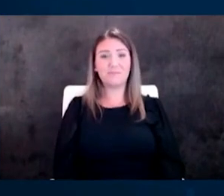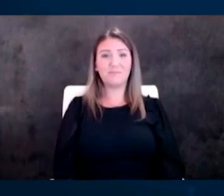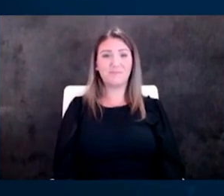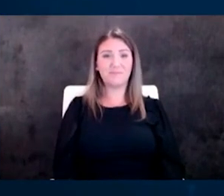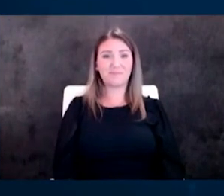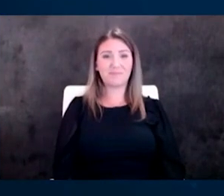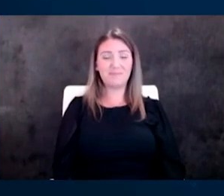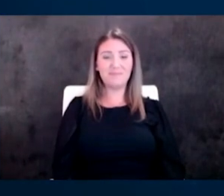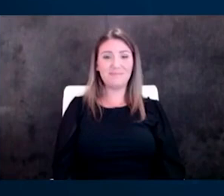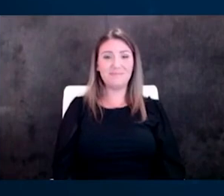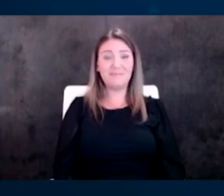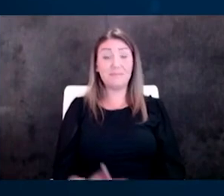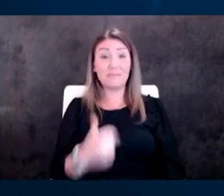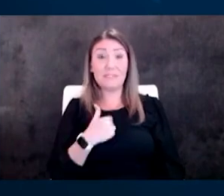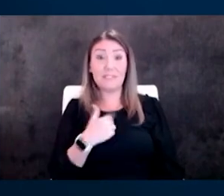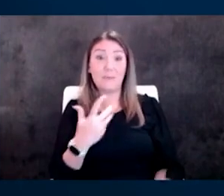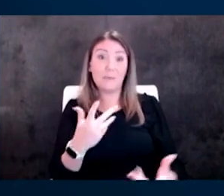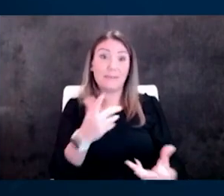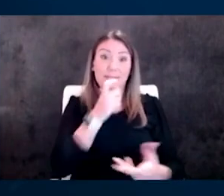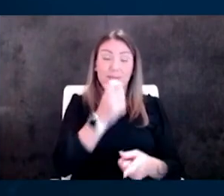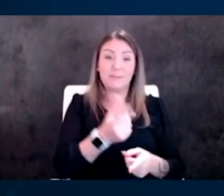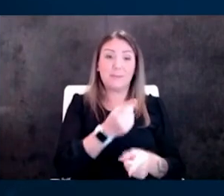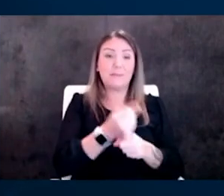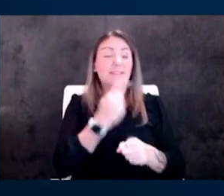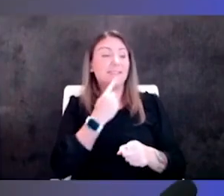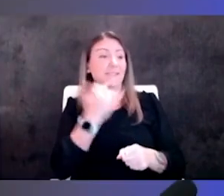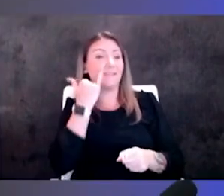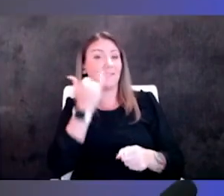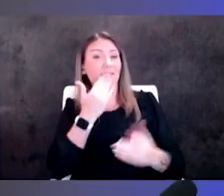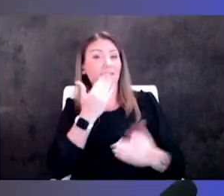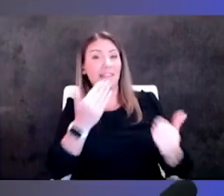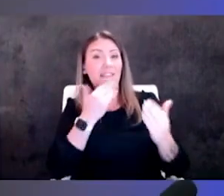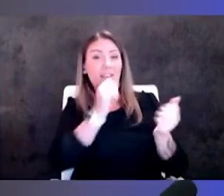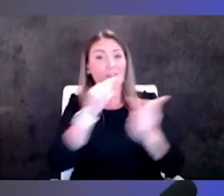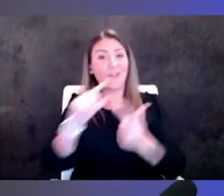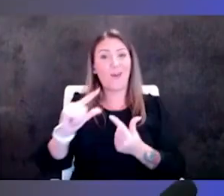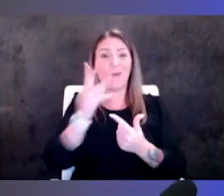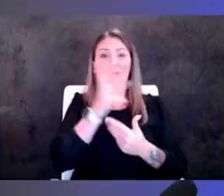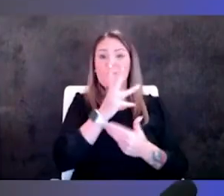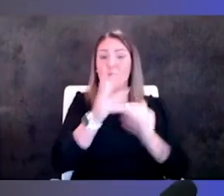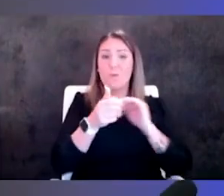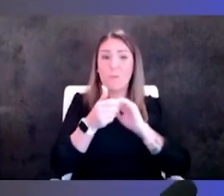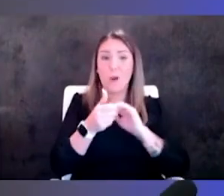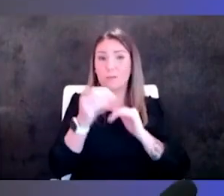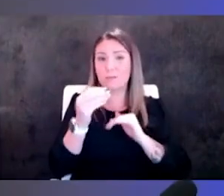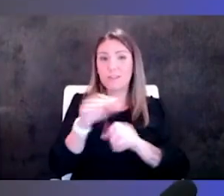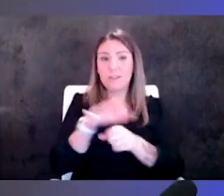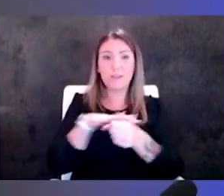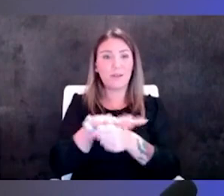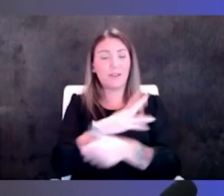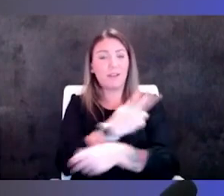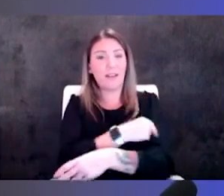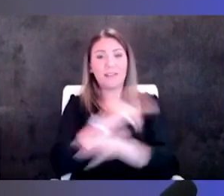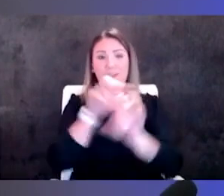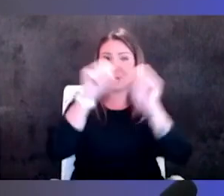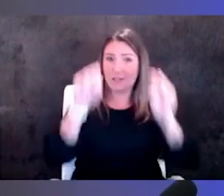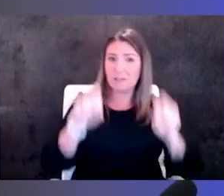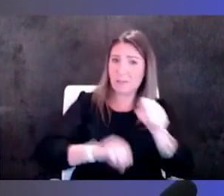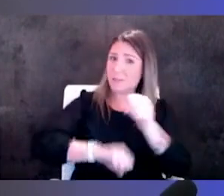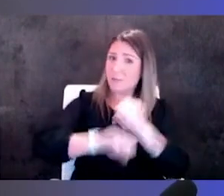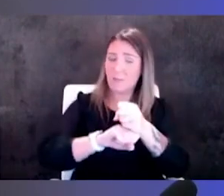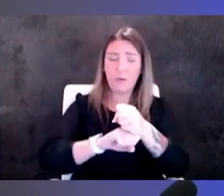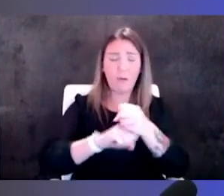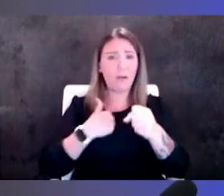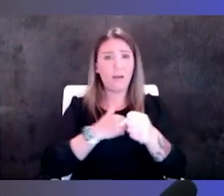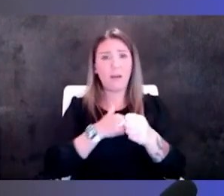amiss if i didn't uh say thanks to all of our uh rural partners and regional hospital systems out there that have supported us in the heart and stroke